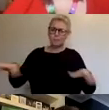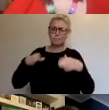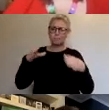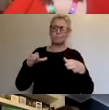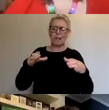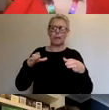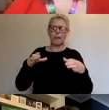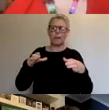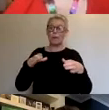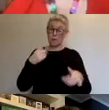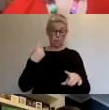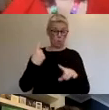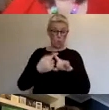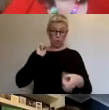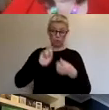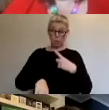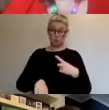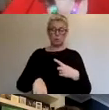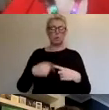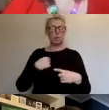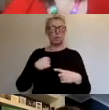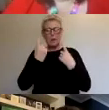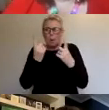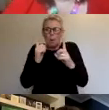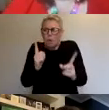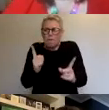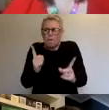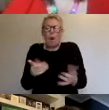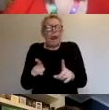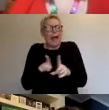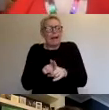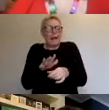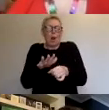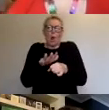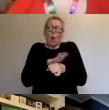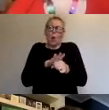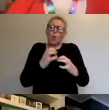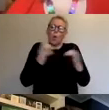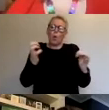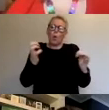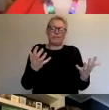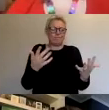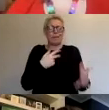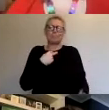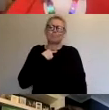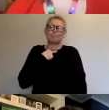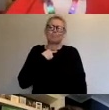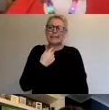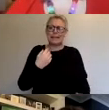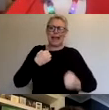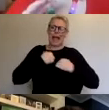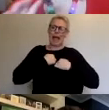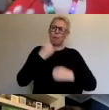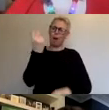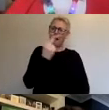We talked a lot about wanting to offer a lockdown lifeline for local audiences missing the buzz and community of Bristol's brilliant art scene.